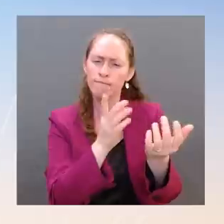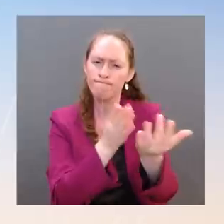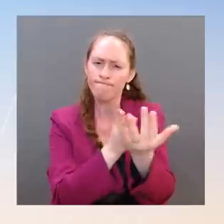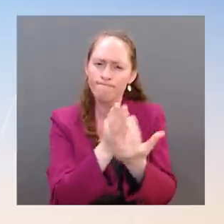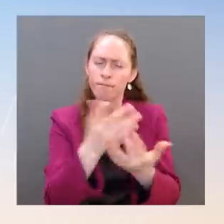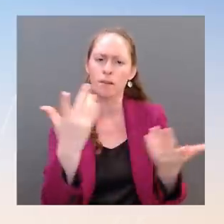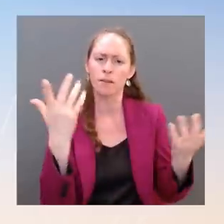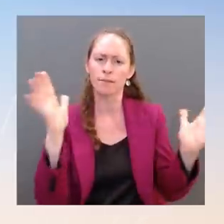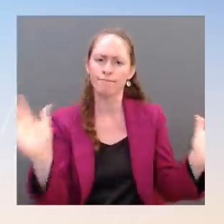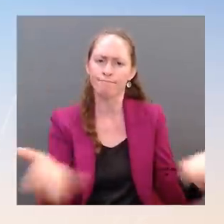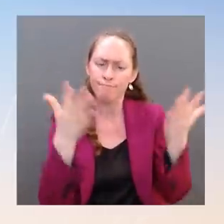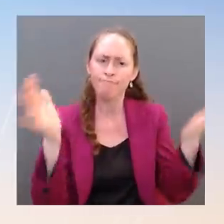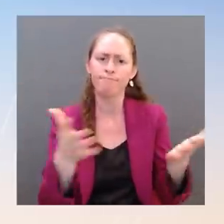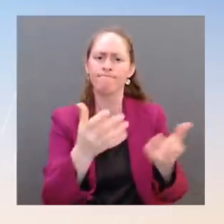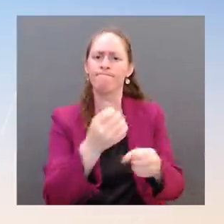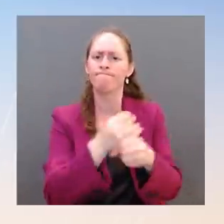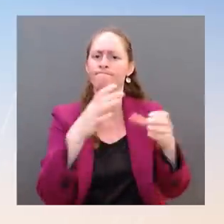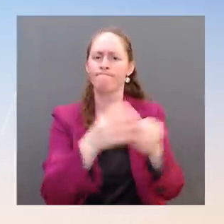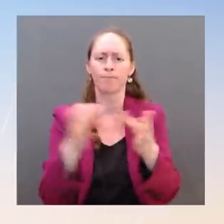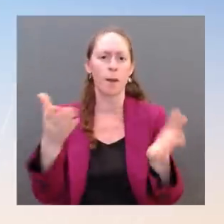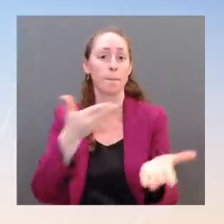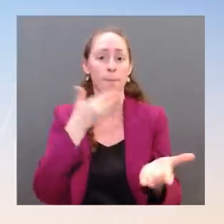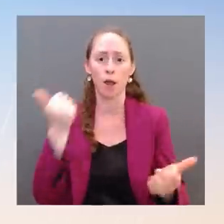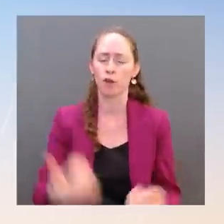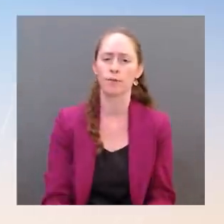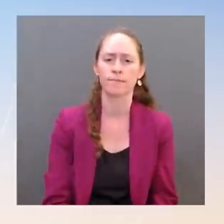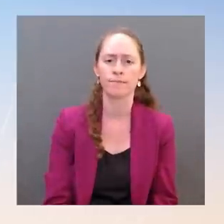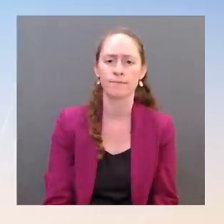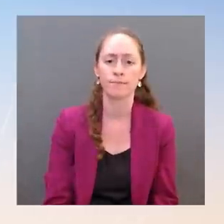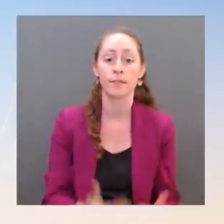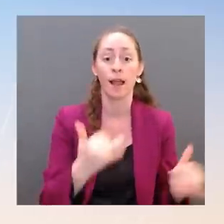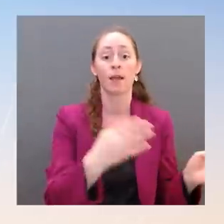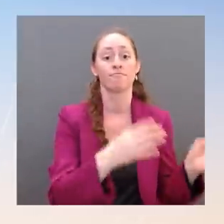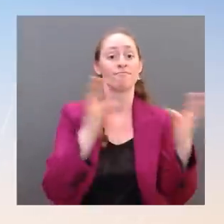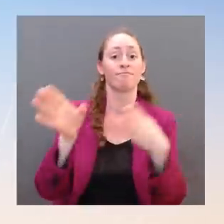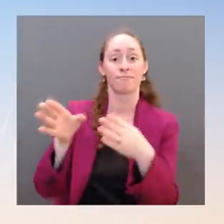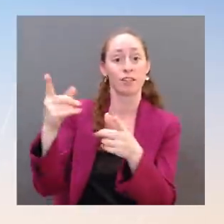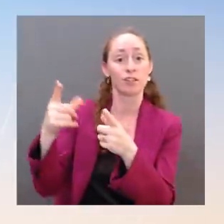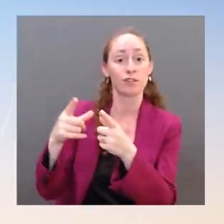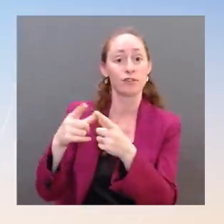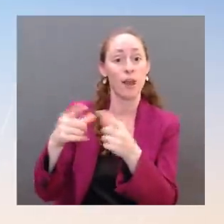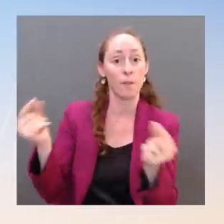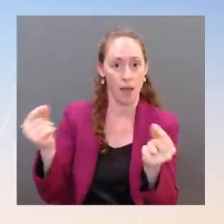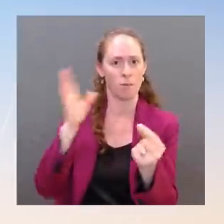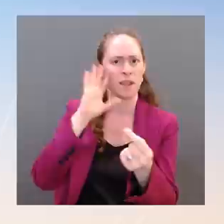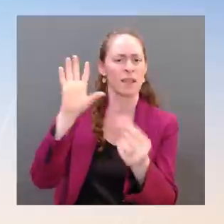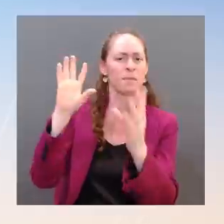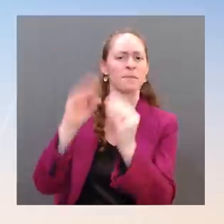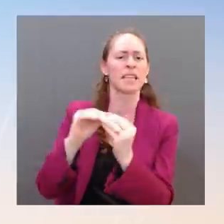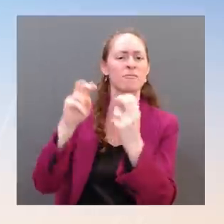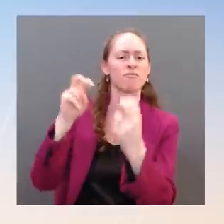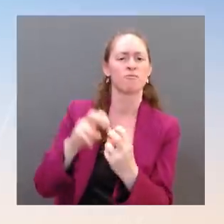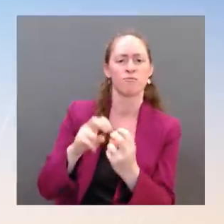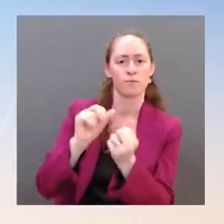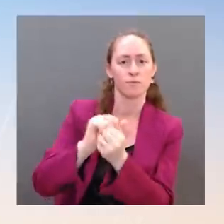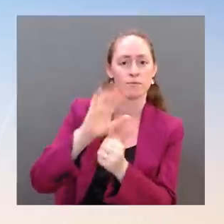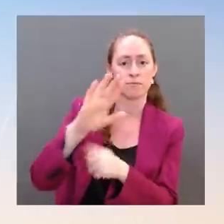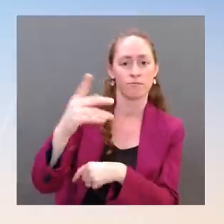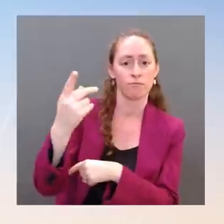Kishida and his team, and we believe that the U.S.-Japan alliance at this moment, under these two leaders, is at an all-time high.